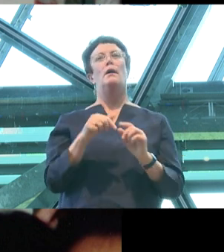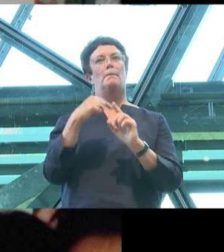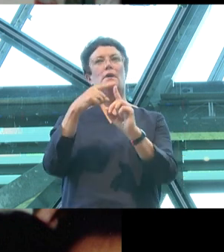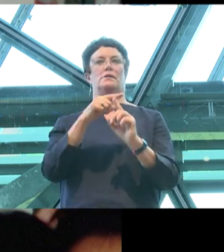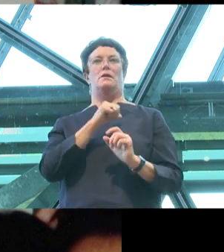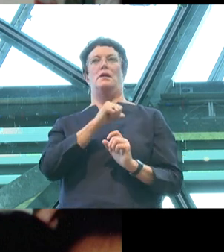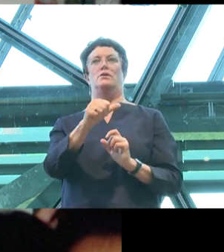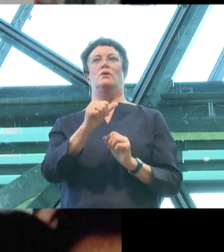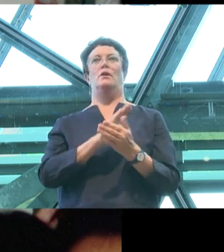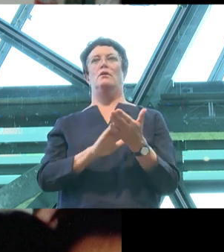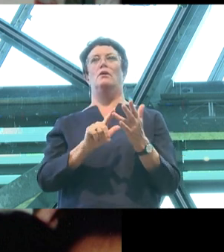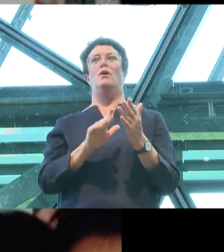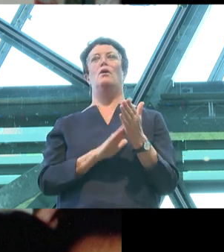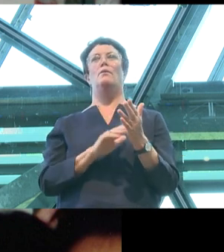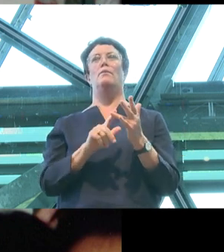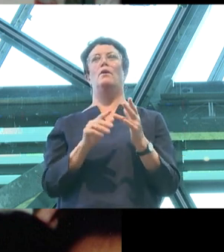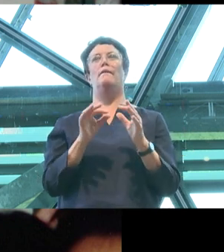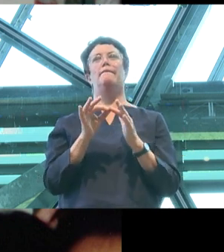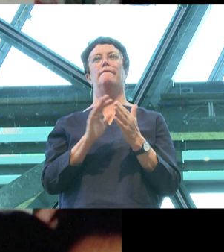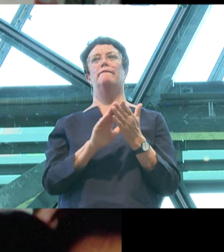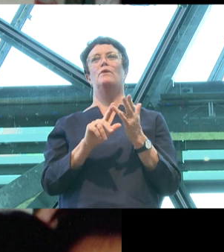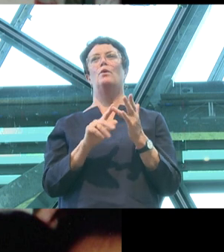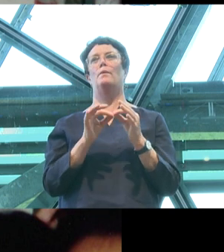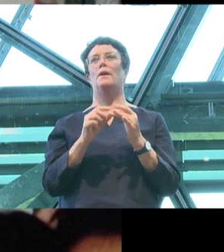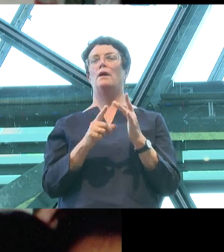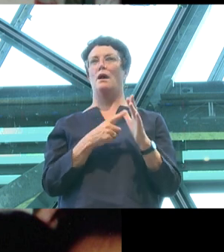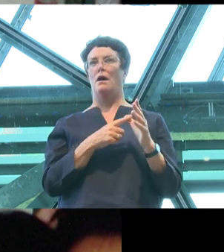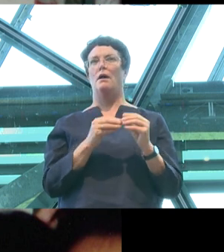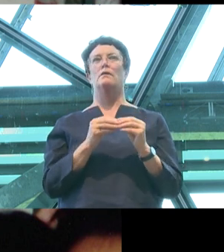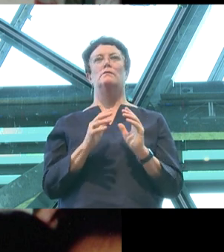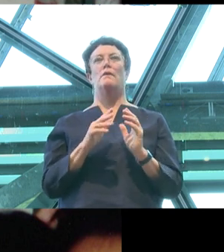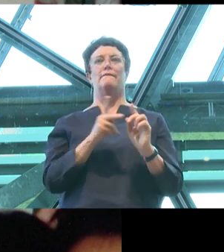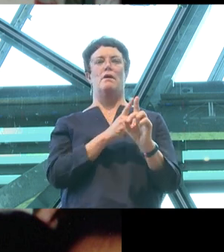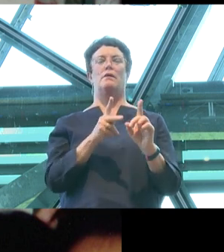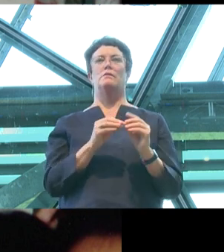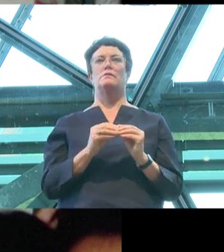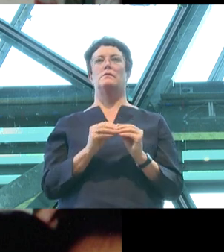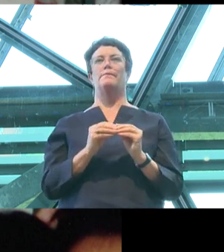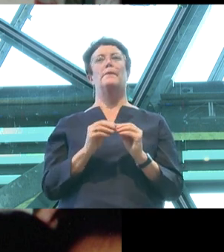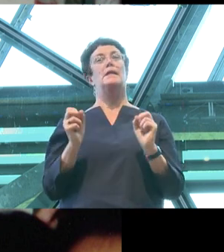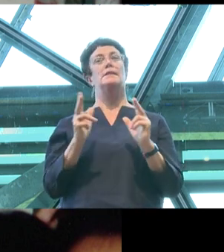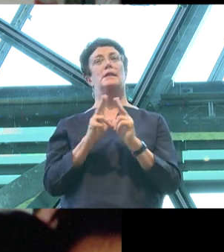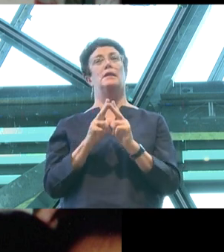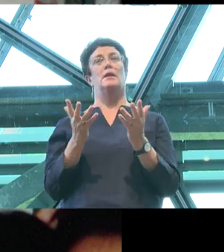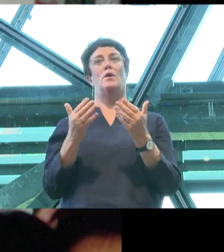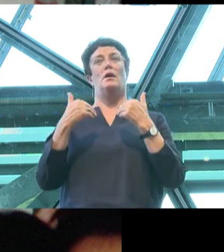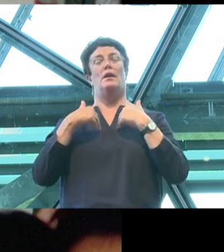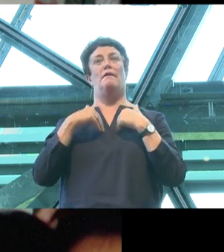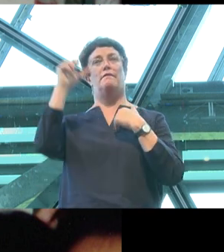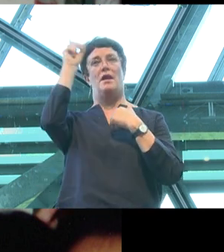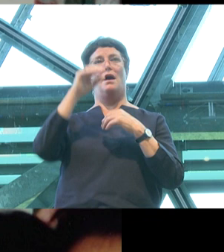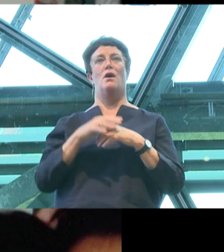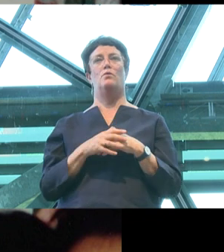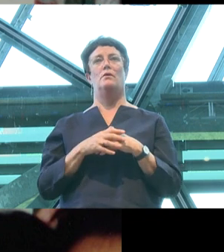violence. In Sydney, where I live now, this country's gay mecca, gay men in Australia were hunted by